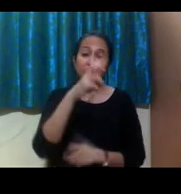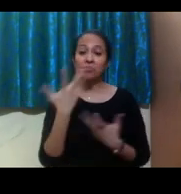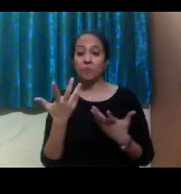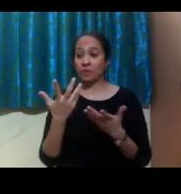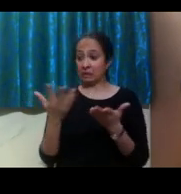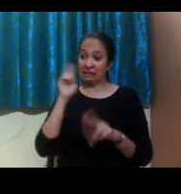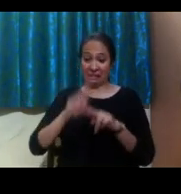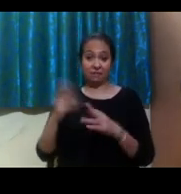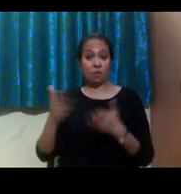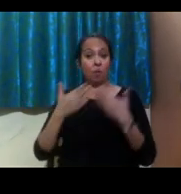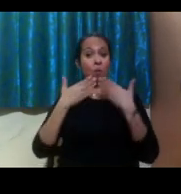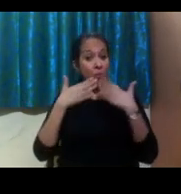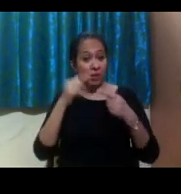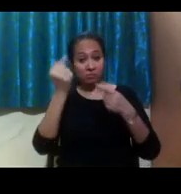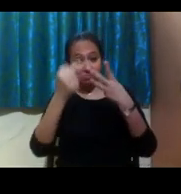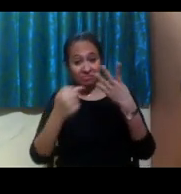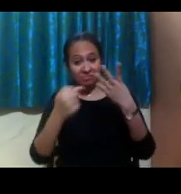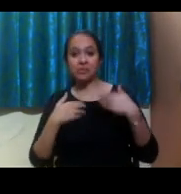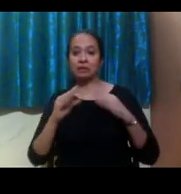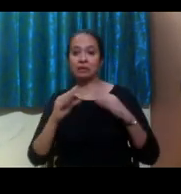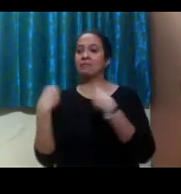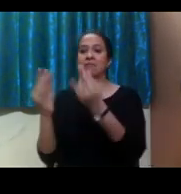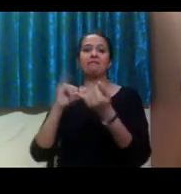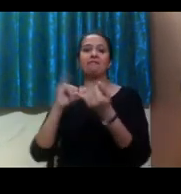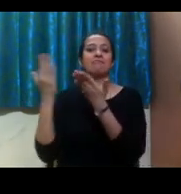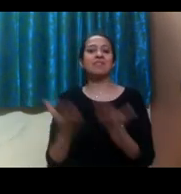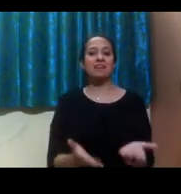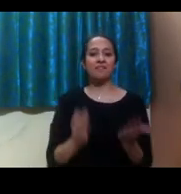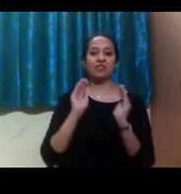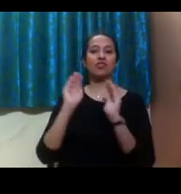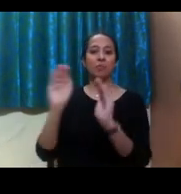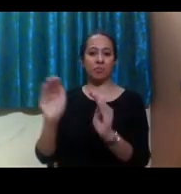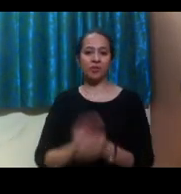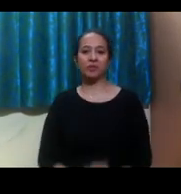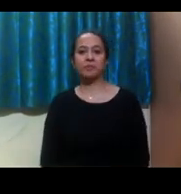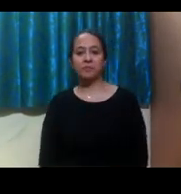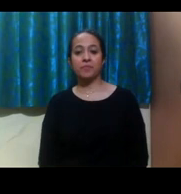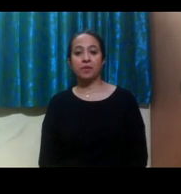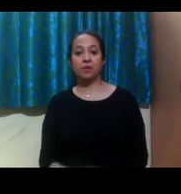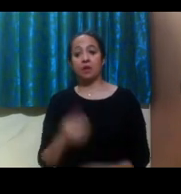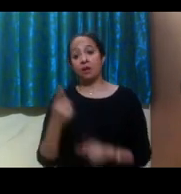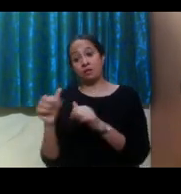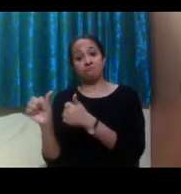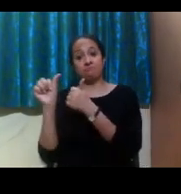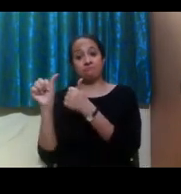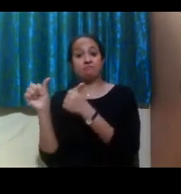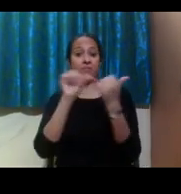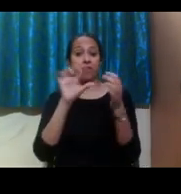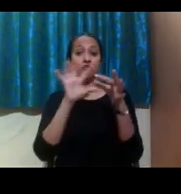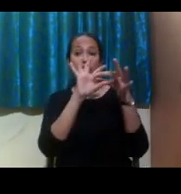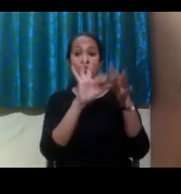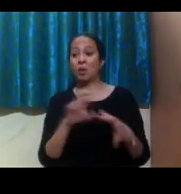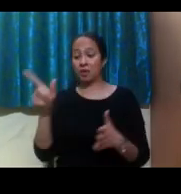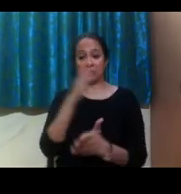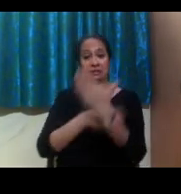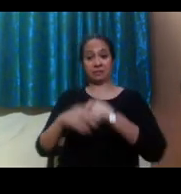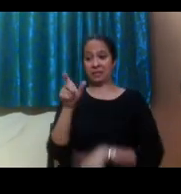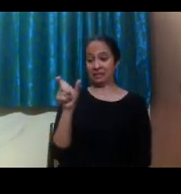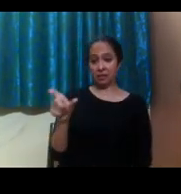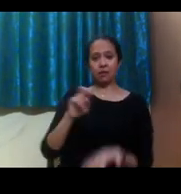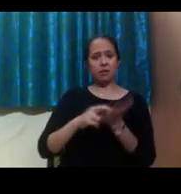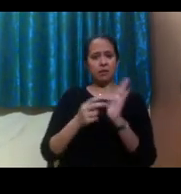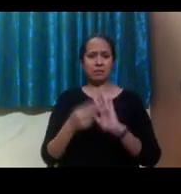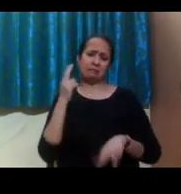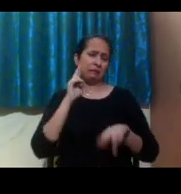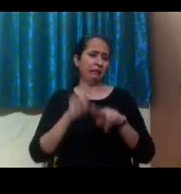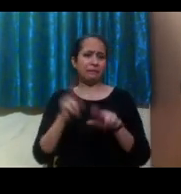that you have that knowledge and that information. We'll definitely want to know about your diagnosis and we want to know just how it affects your daily living. So not